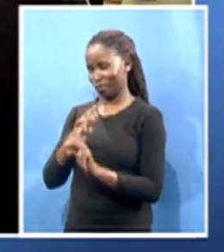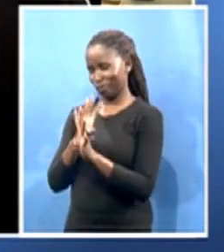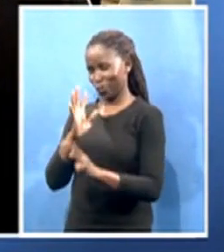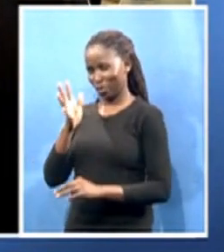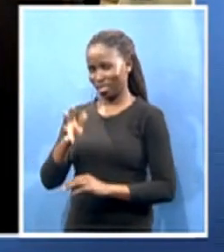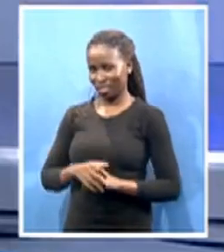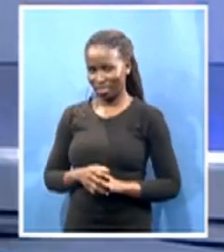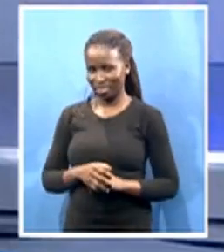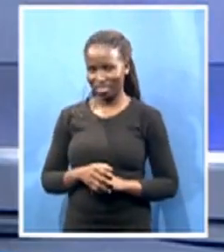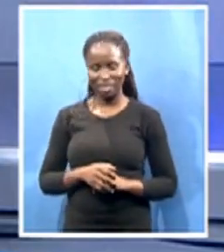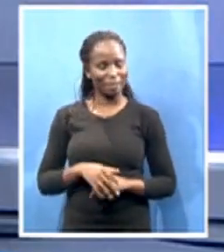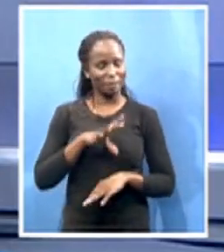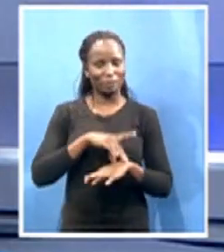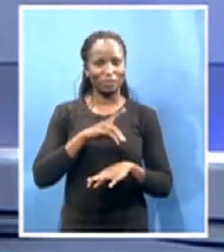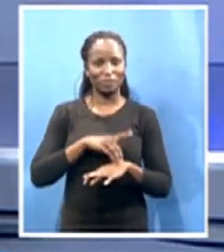for you. And we're inviting you in.